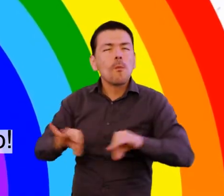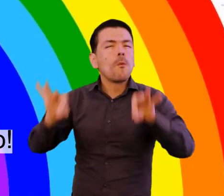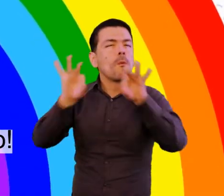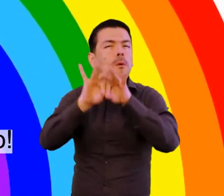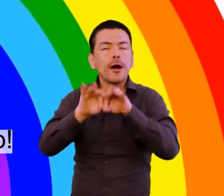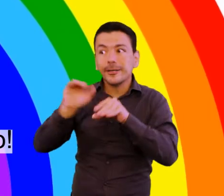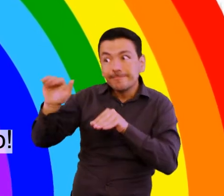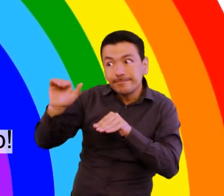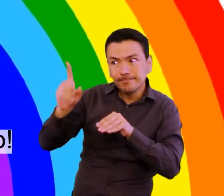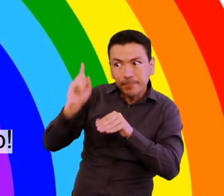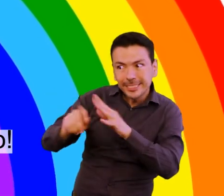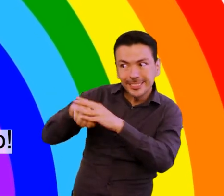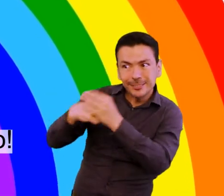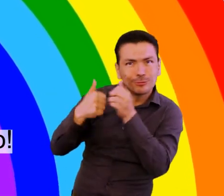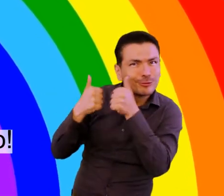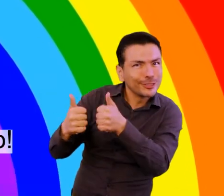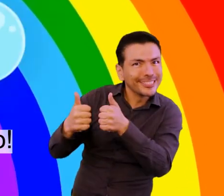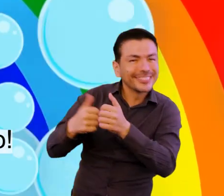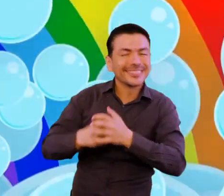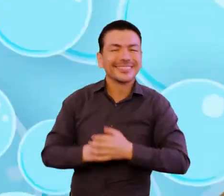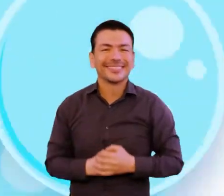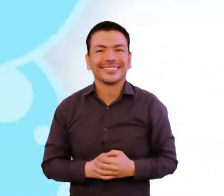friends to do the same too